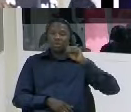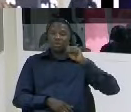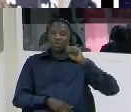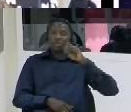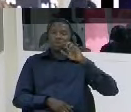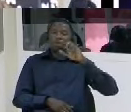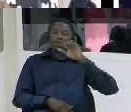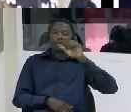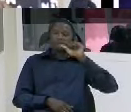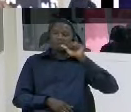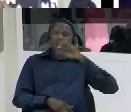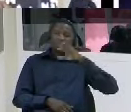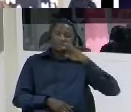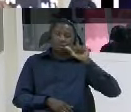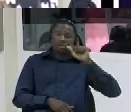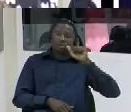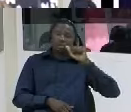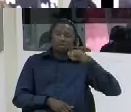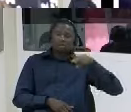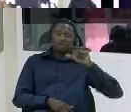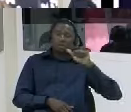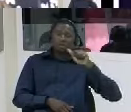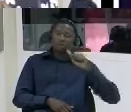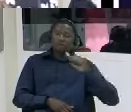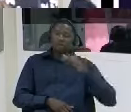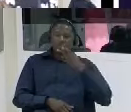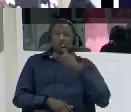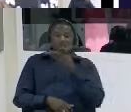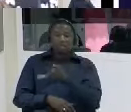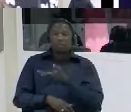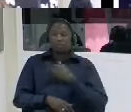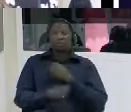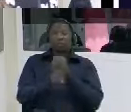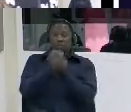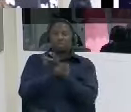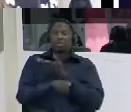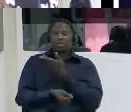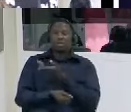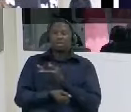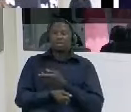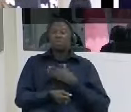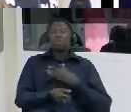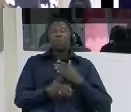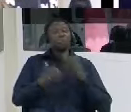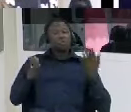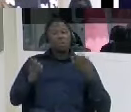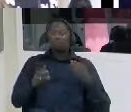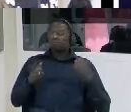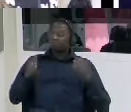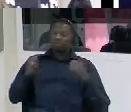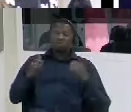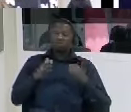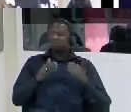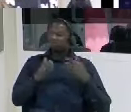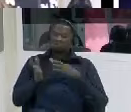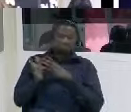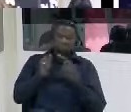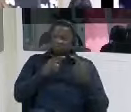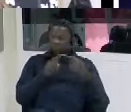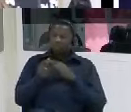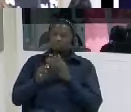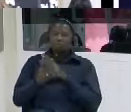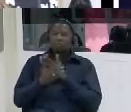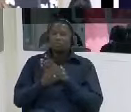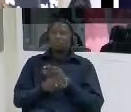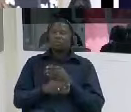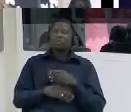infighting between harisambu uh momodo hydra and other people each of them was trying